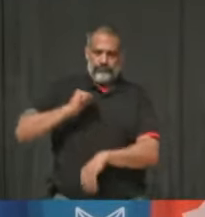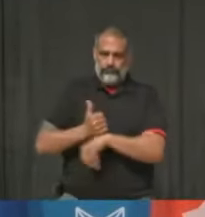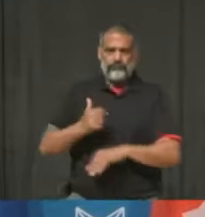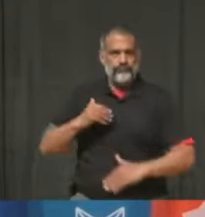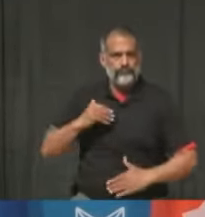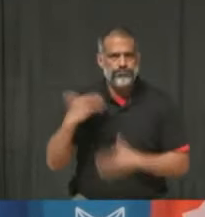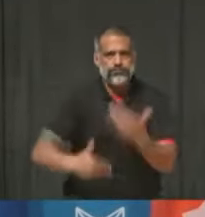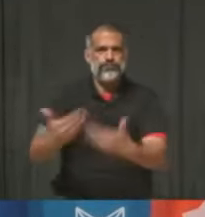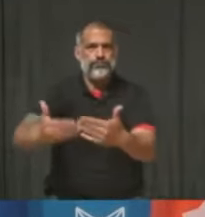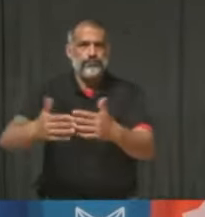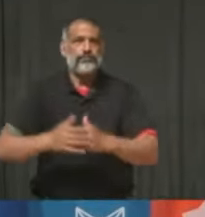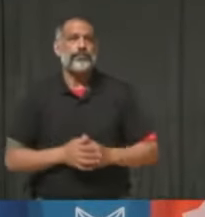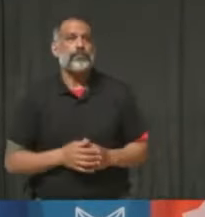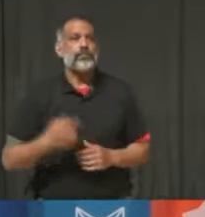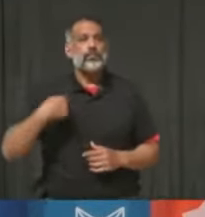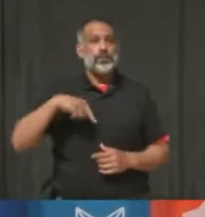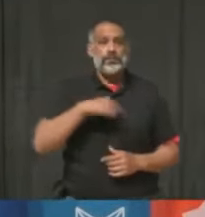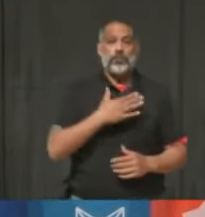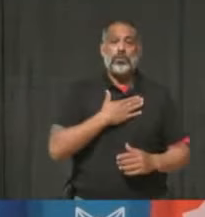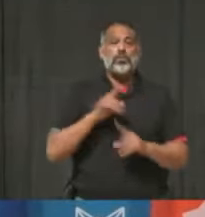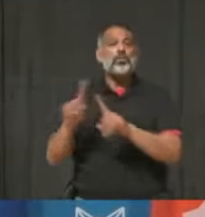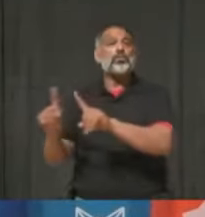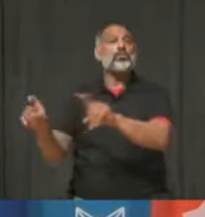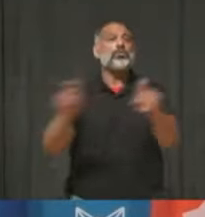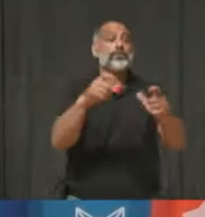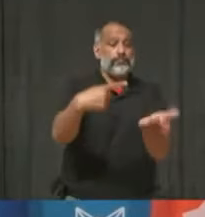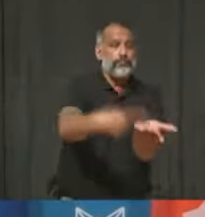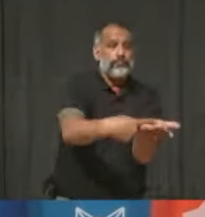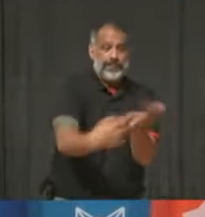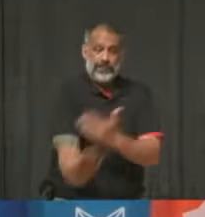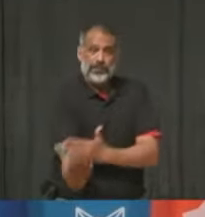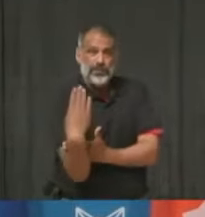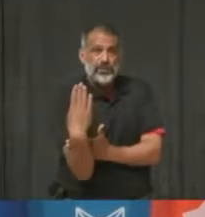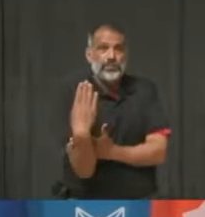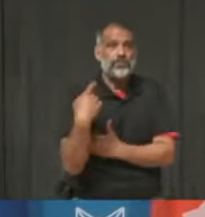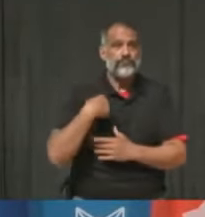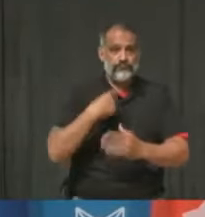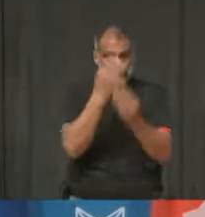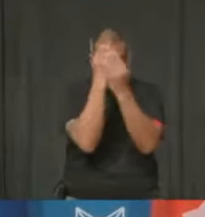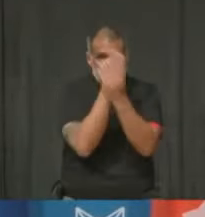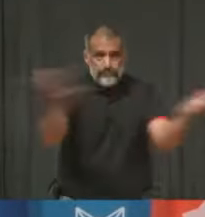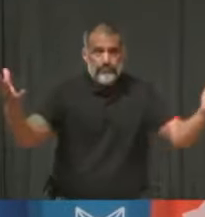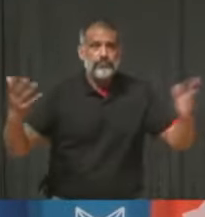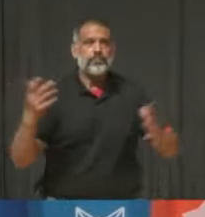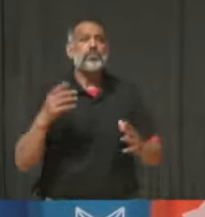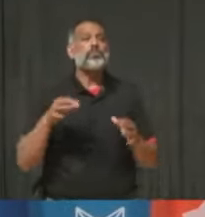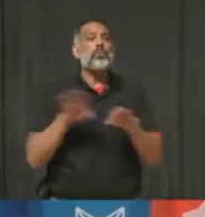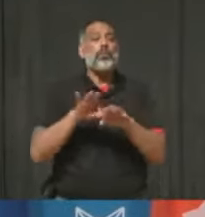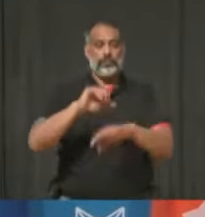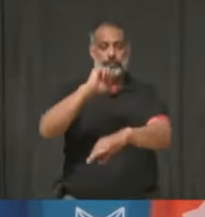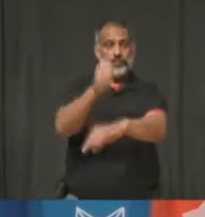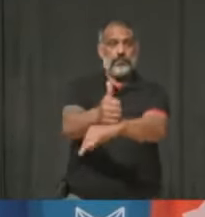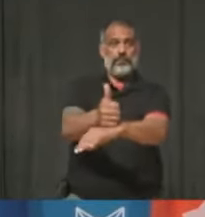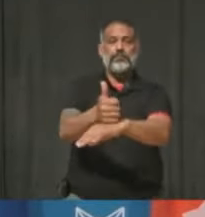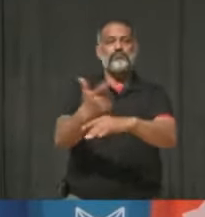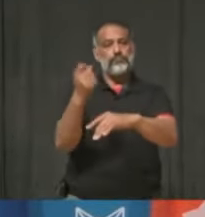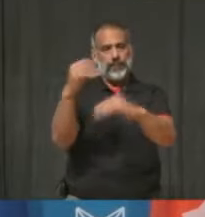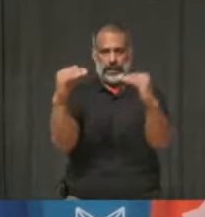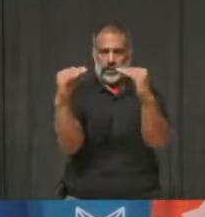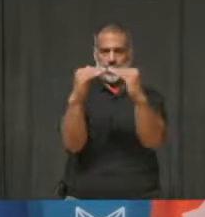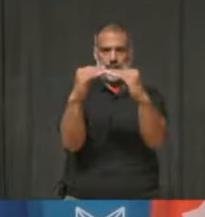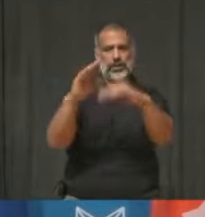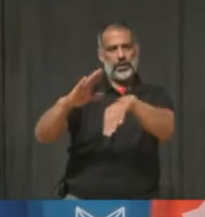the survey this morning, in my rollout, that we have established an equity advisory council that will be